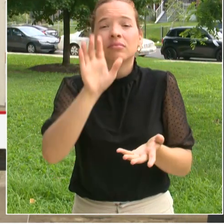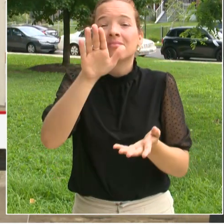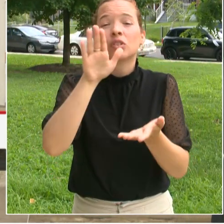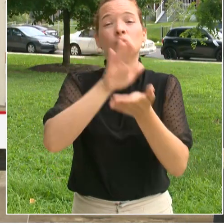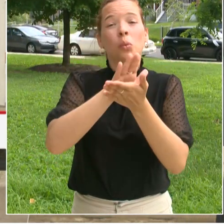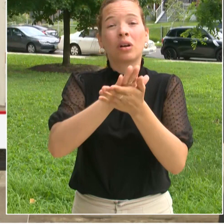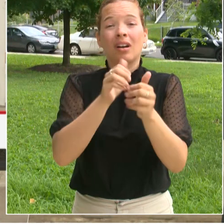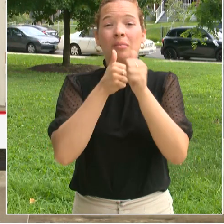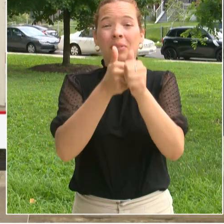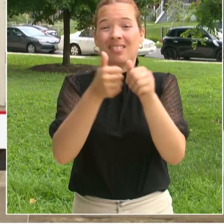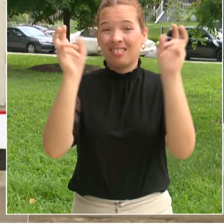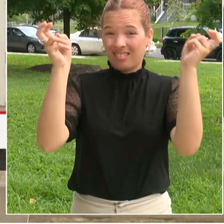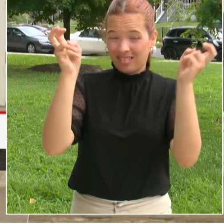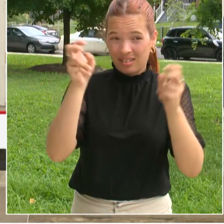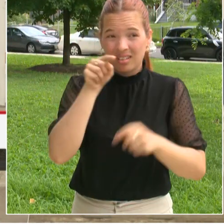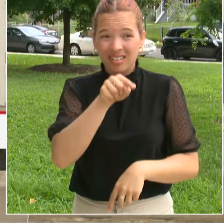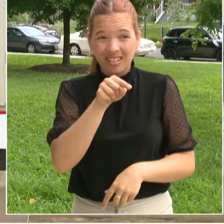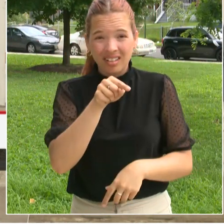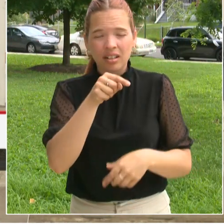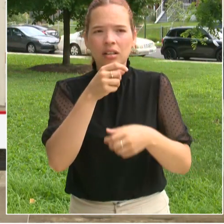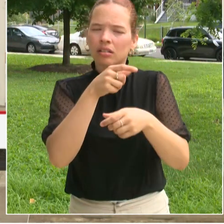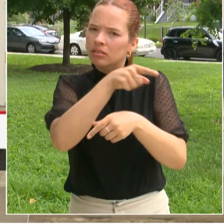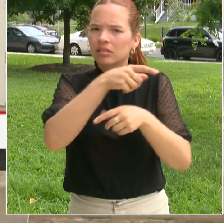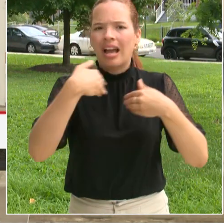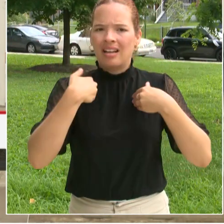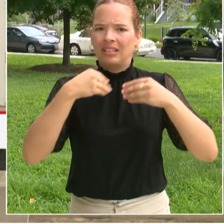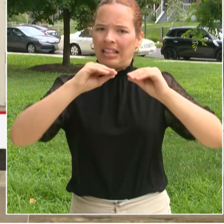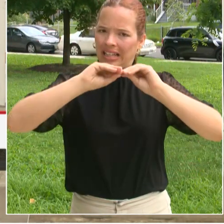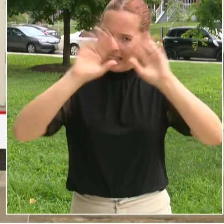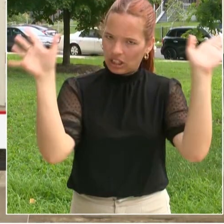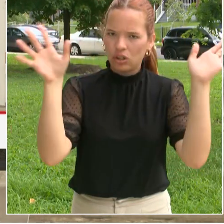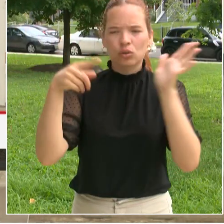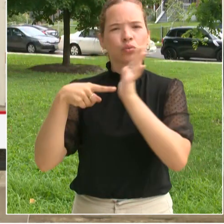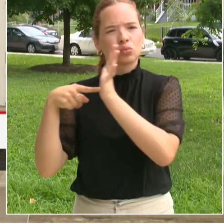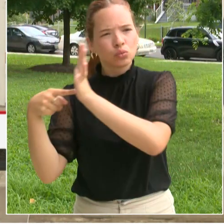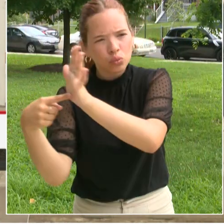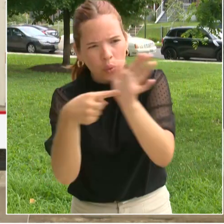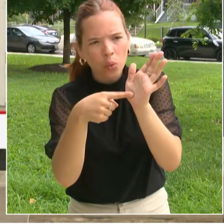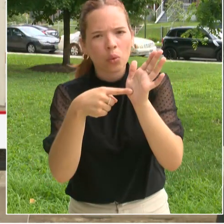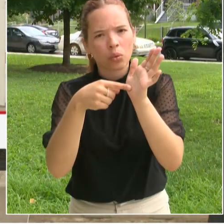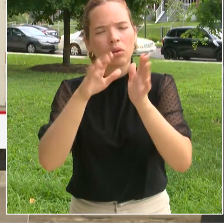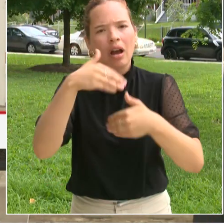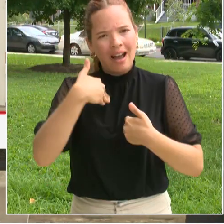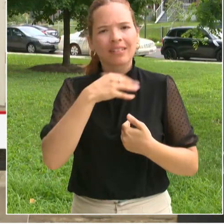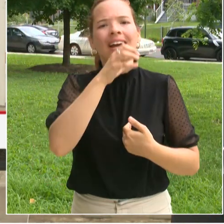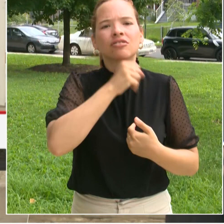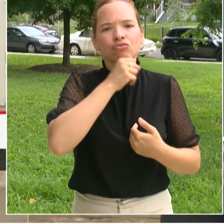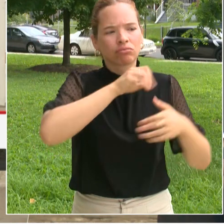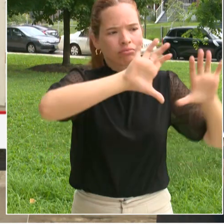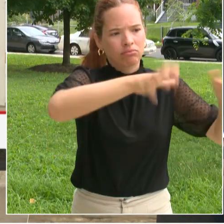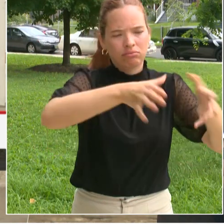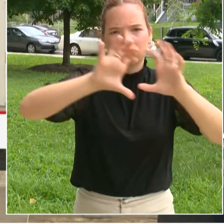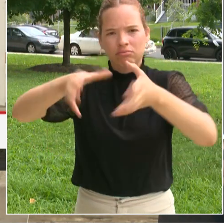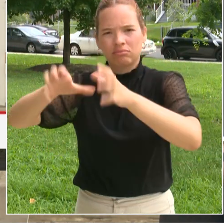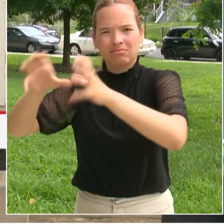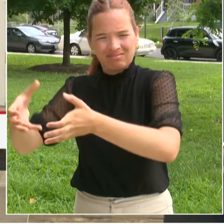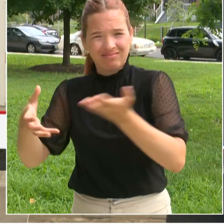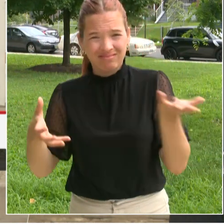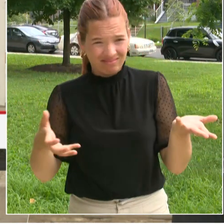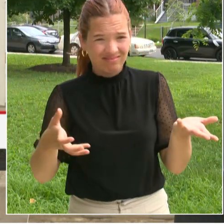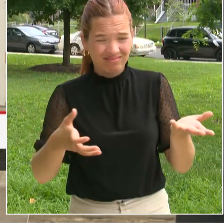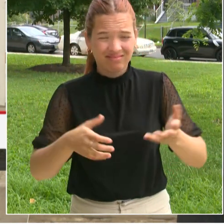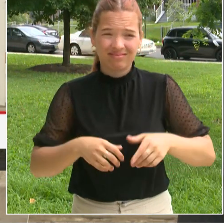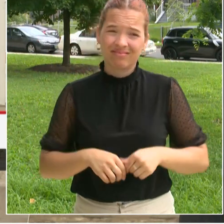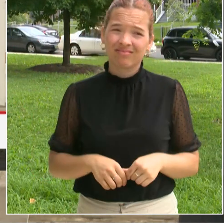practitioners to know when a child needs any given shot. Essentially, as soon as a shot comes due, based on the CDC